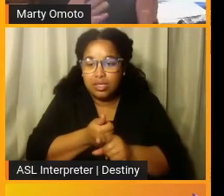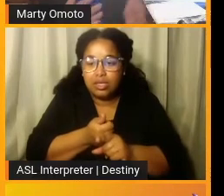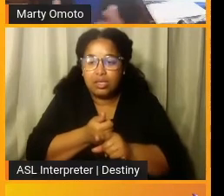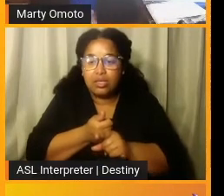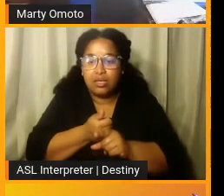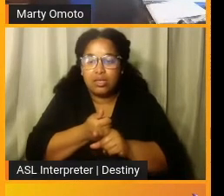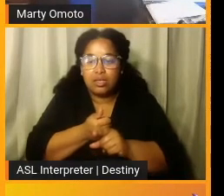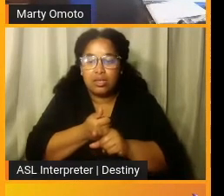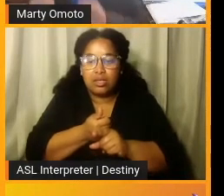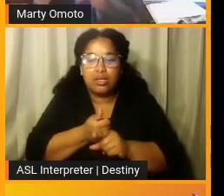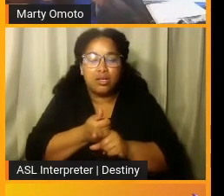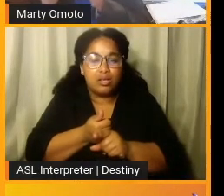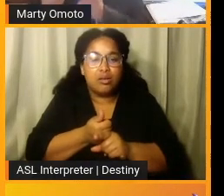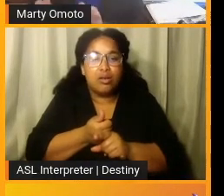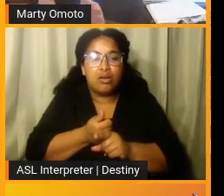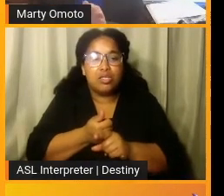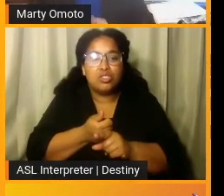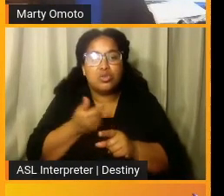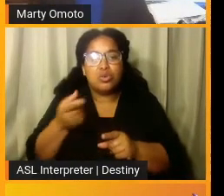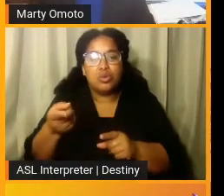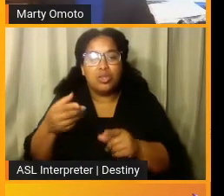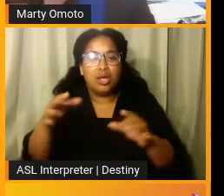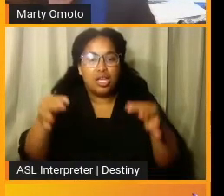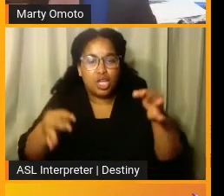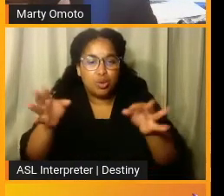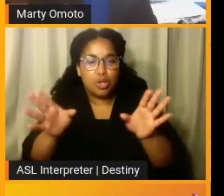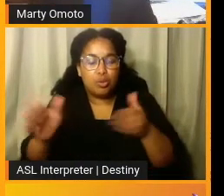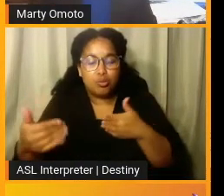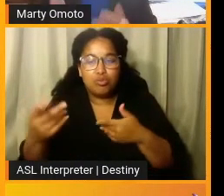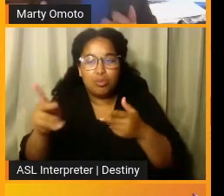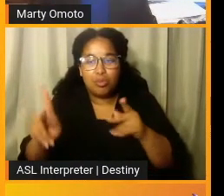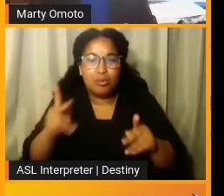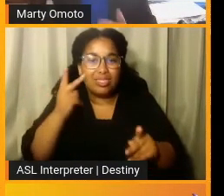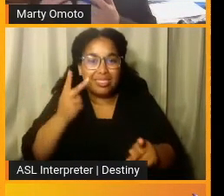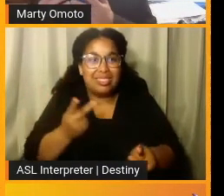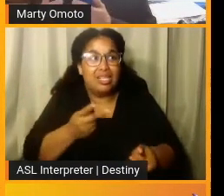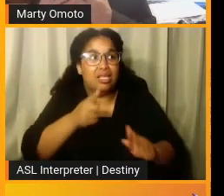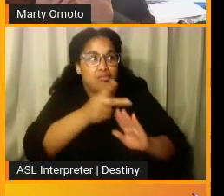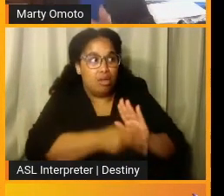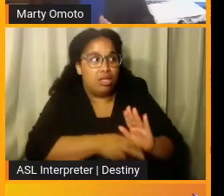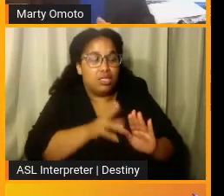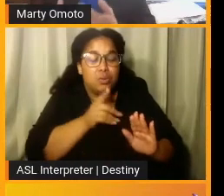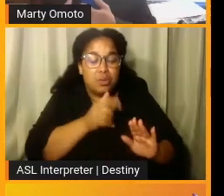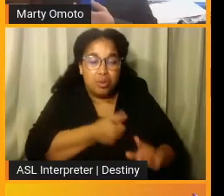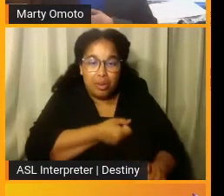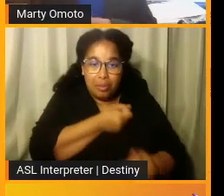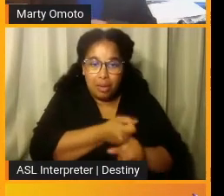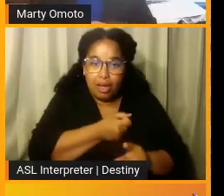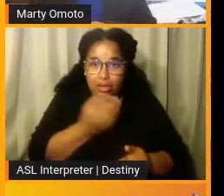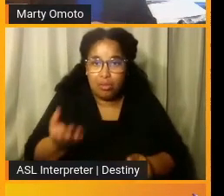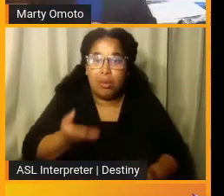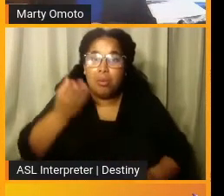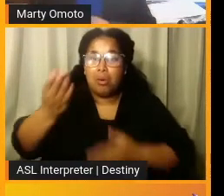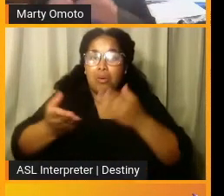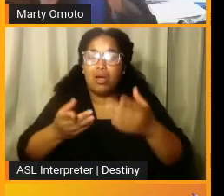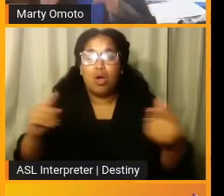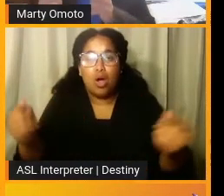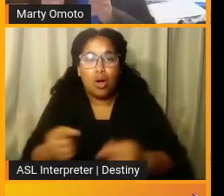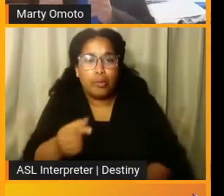capitol and into the hearing rooms to show people what these policies that, that were being proposed that would harm